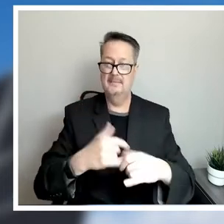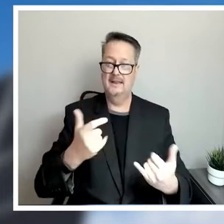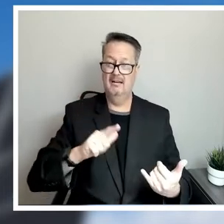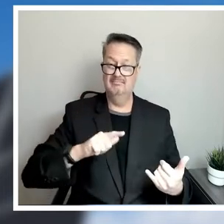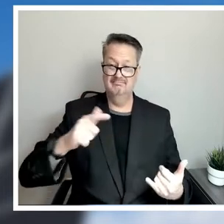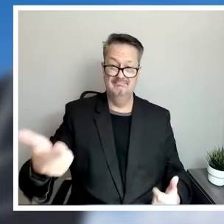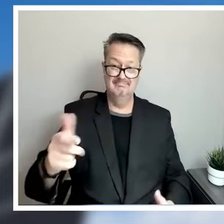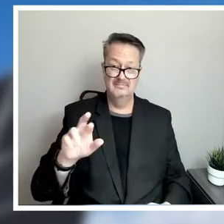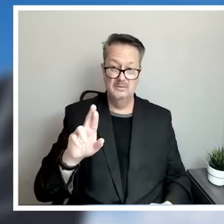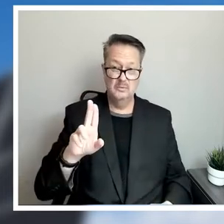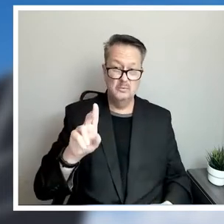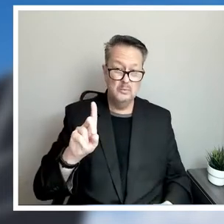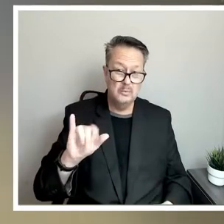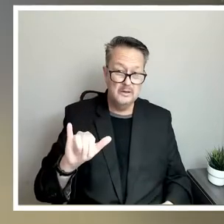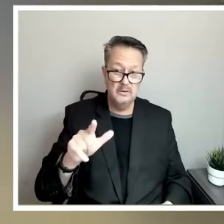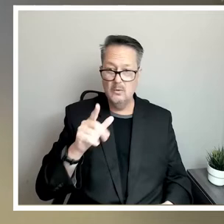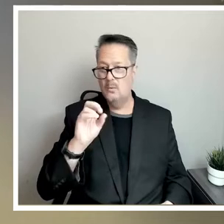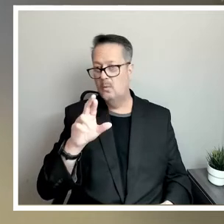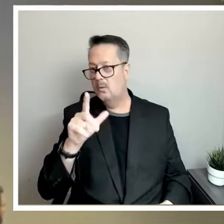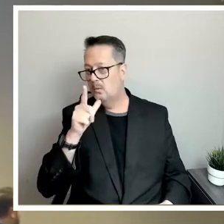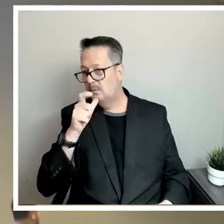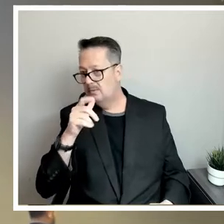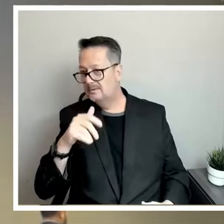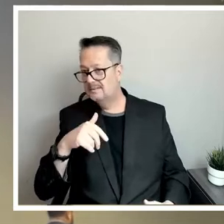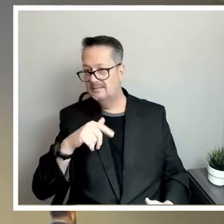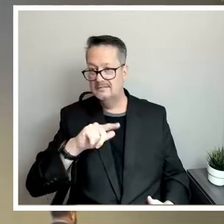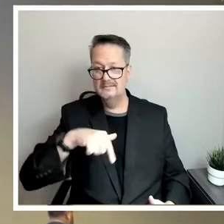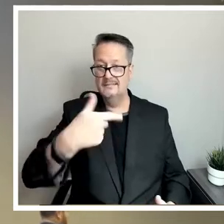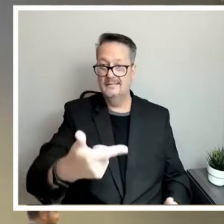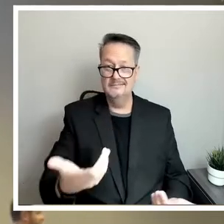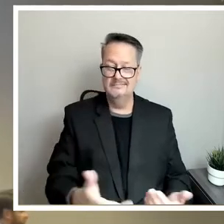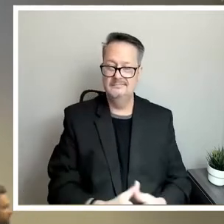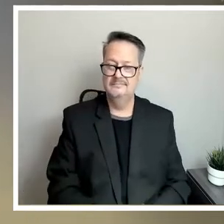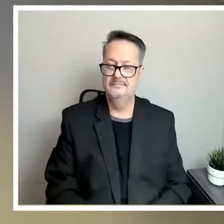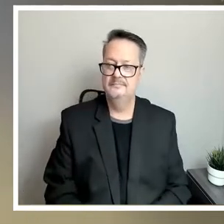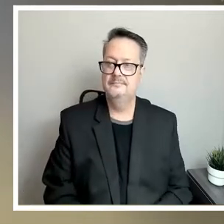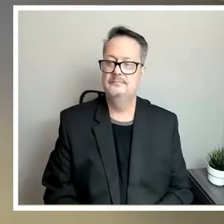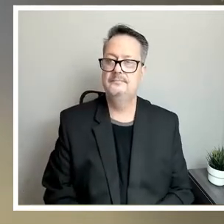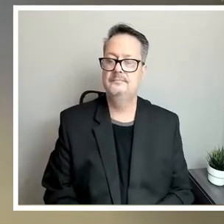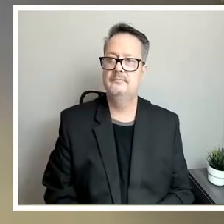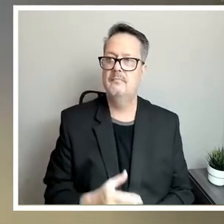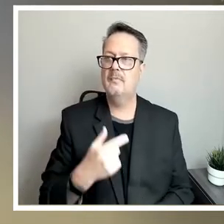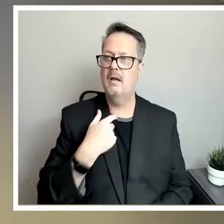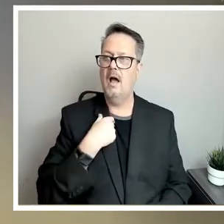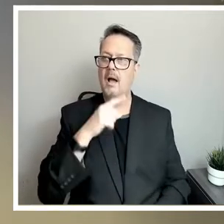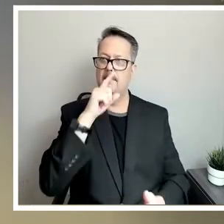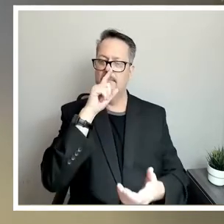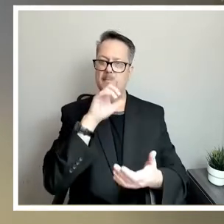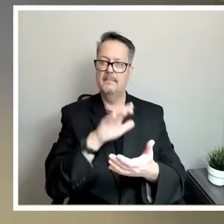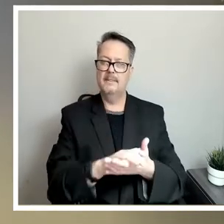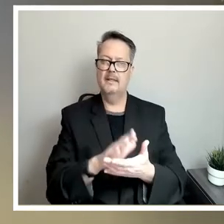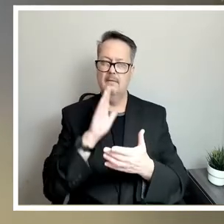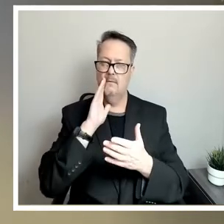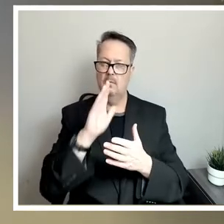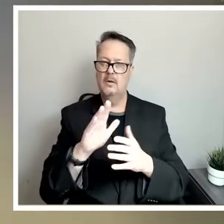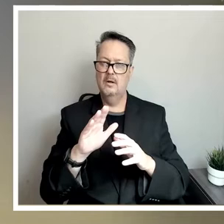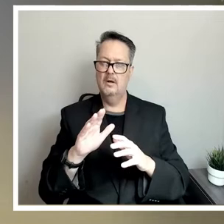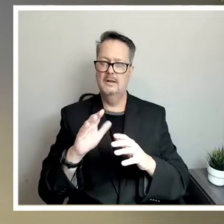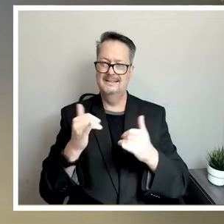whoever's facilitating I believe we'll move to the facilitated